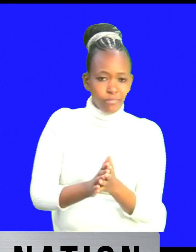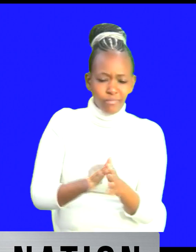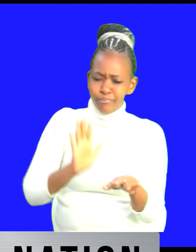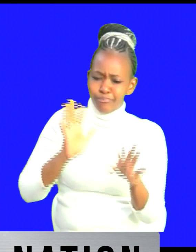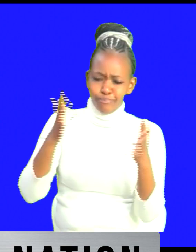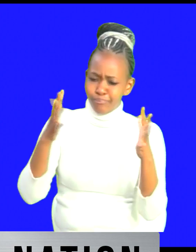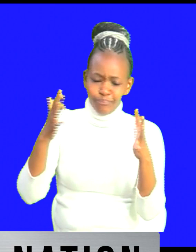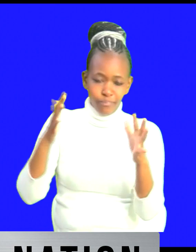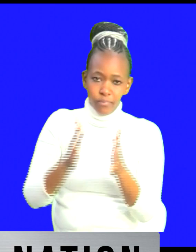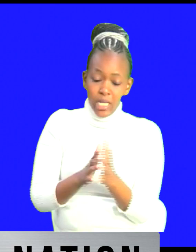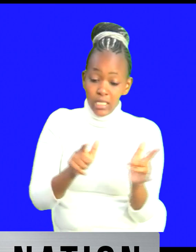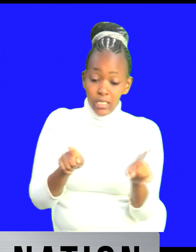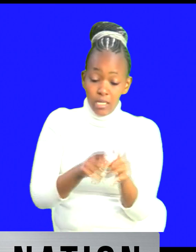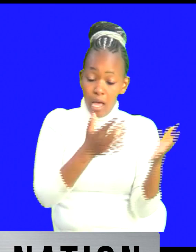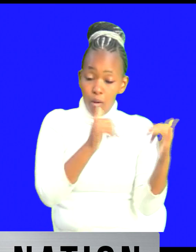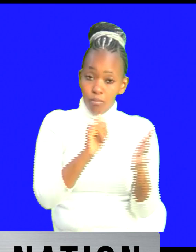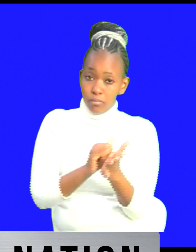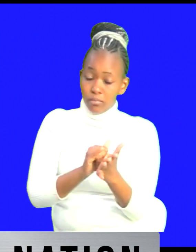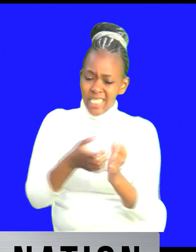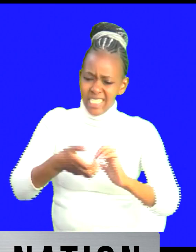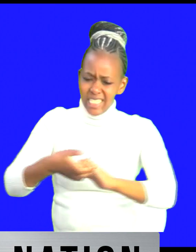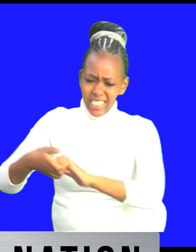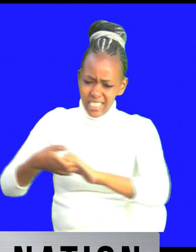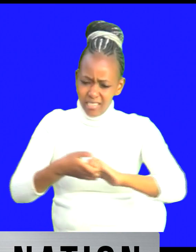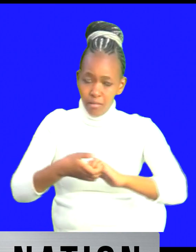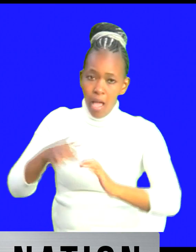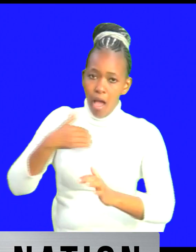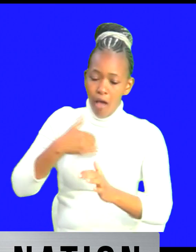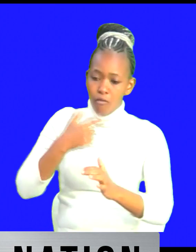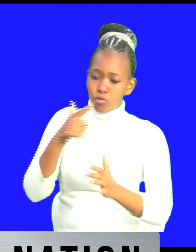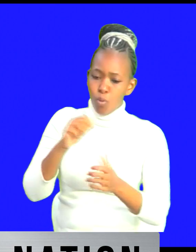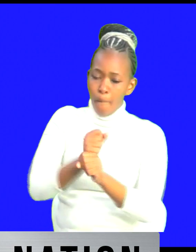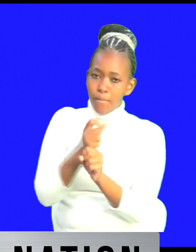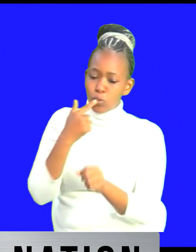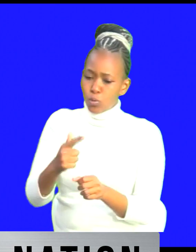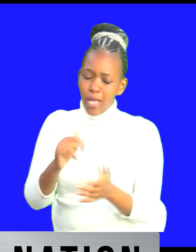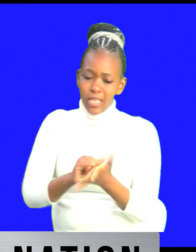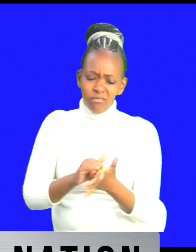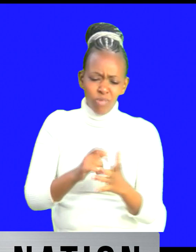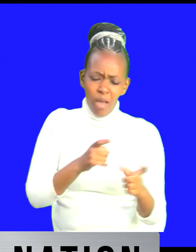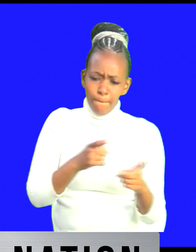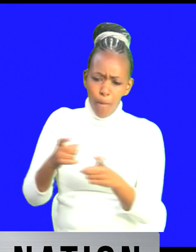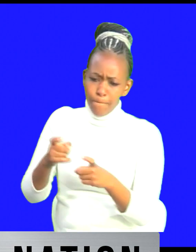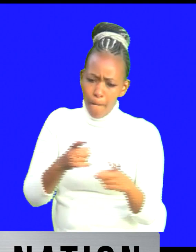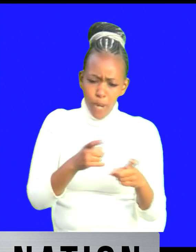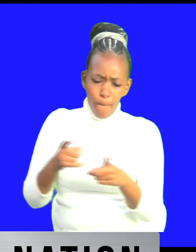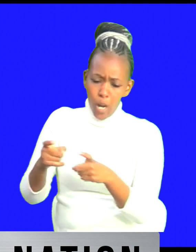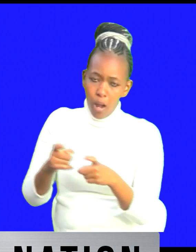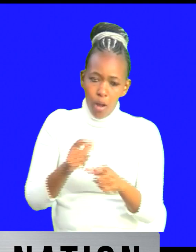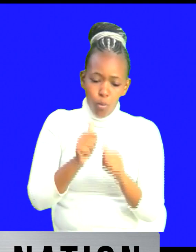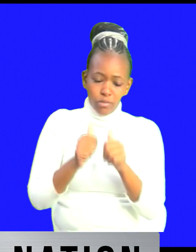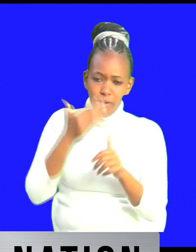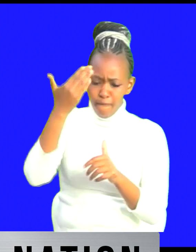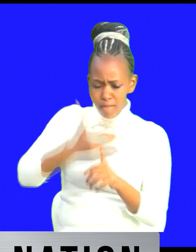i really hope that uh there's going to be an engagement that is going to make sure that the critics that is facing yeah are not going to